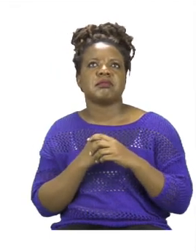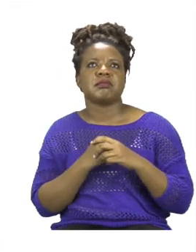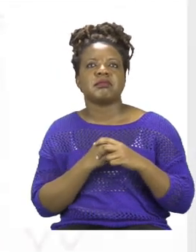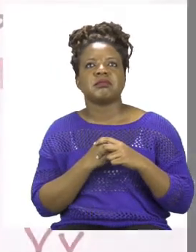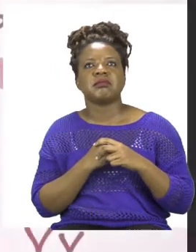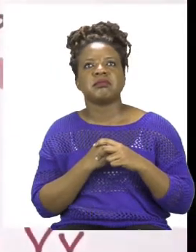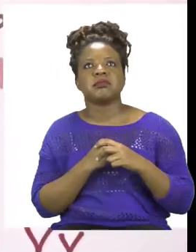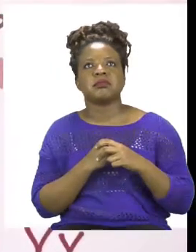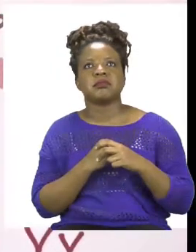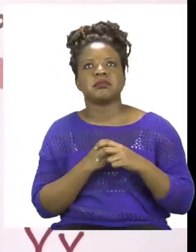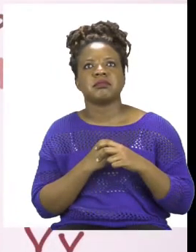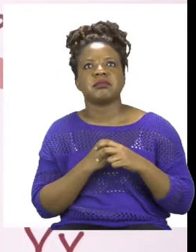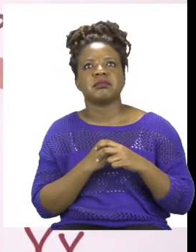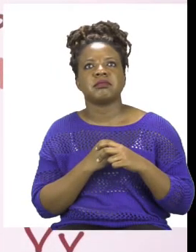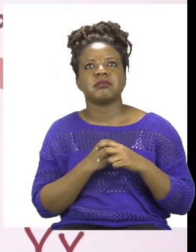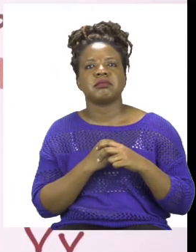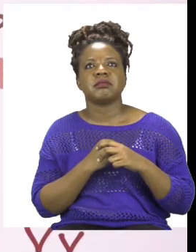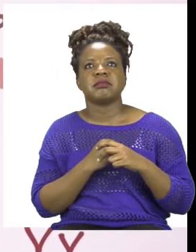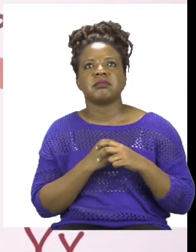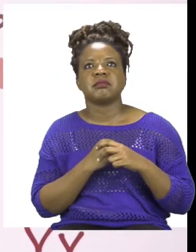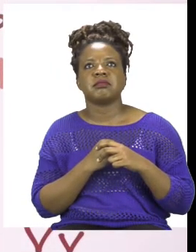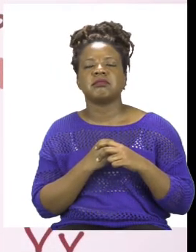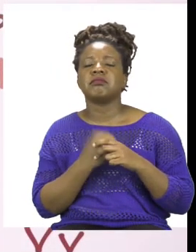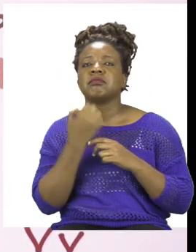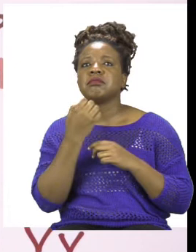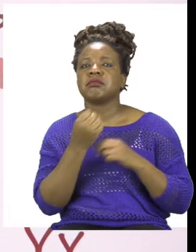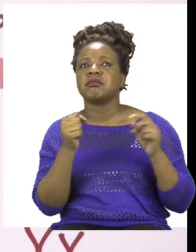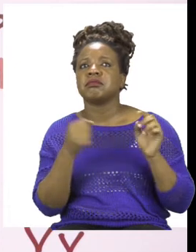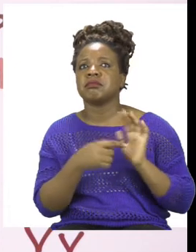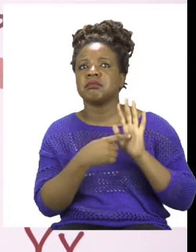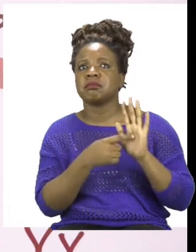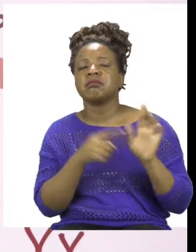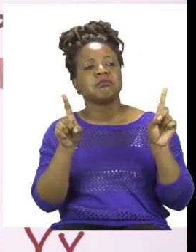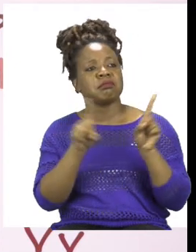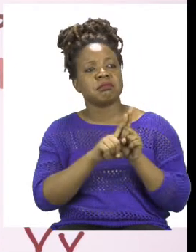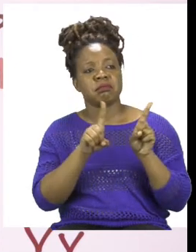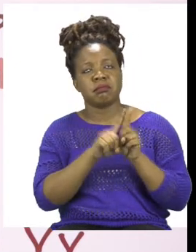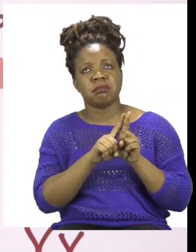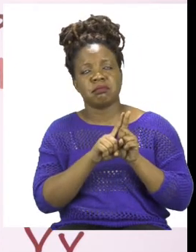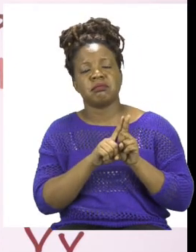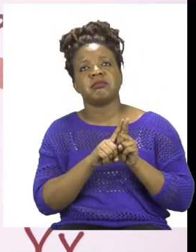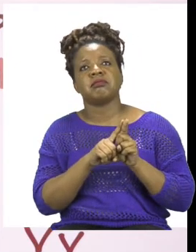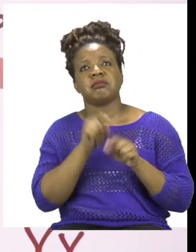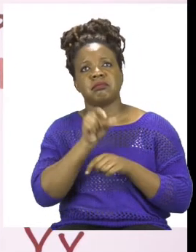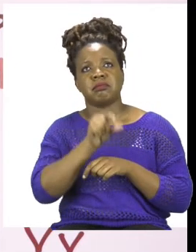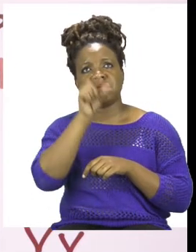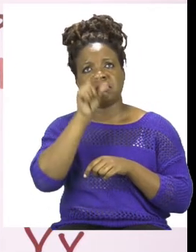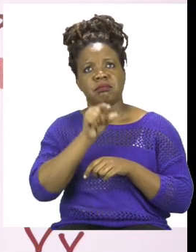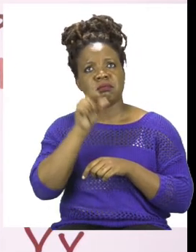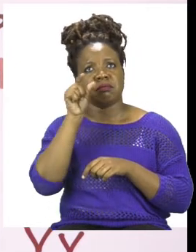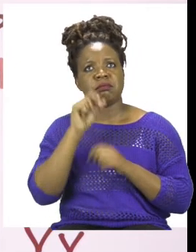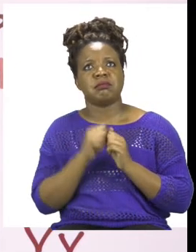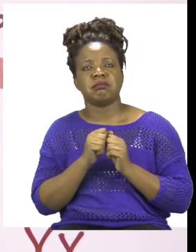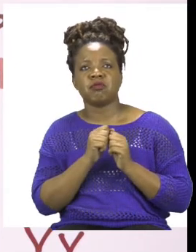a look at the questions. Now, I have the same one that Amber has in the book. This one is showing